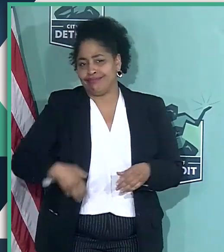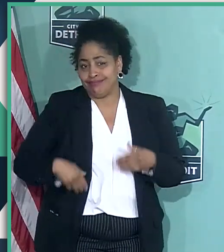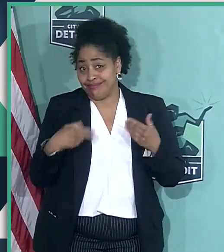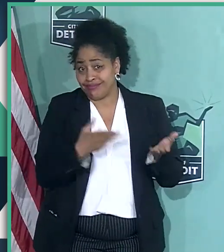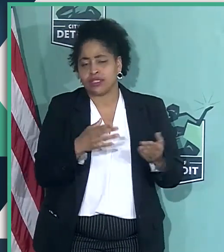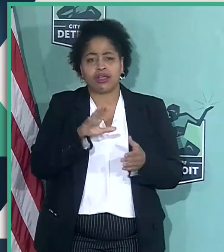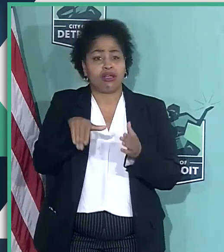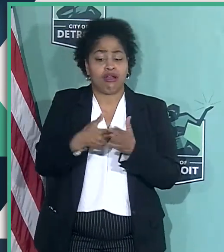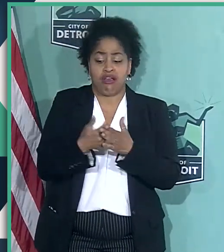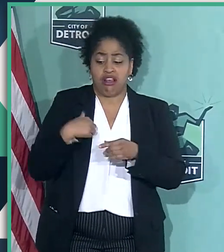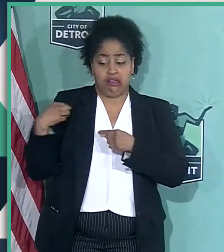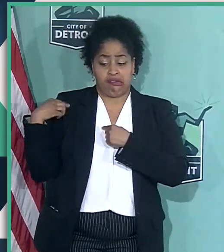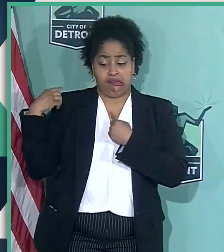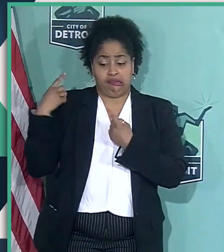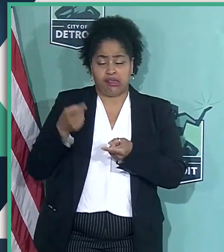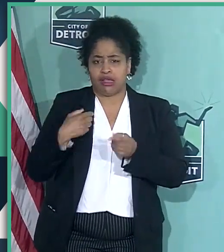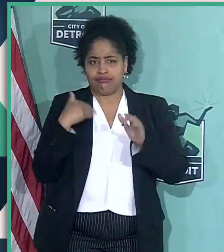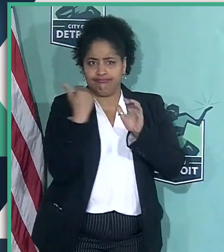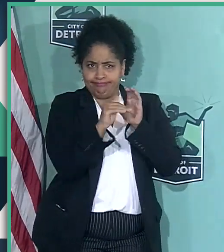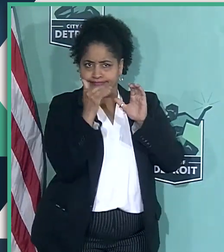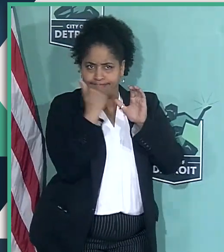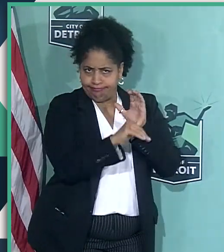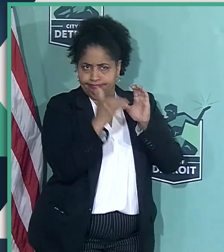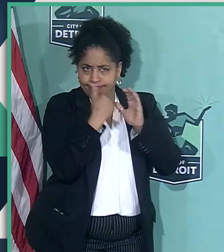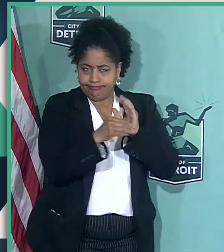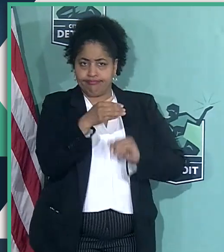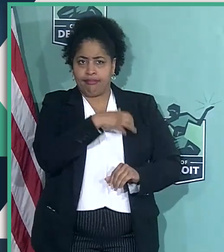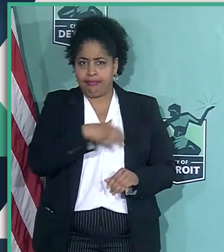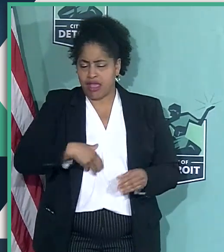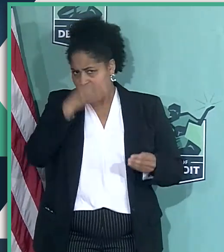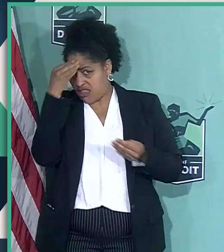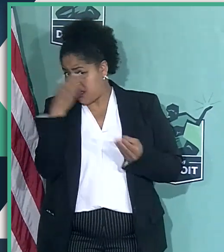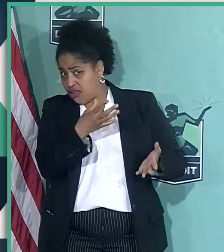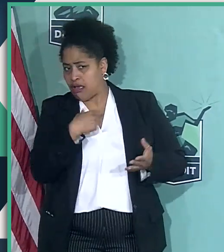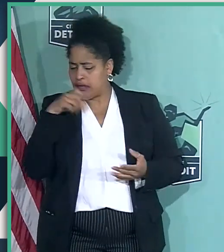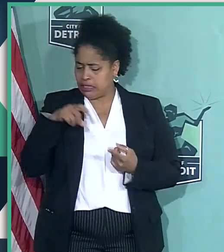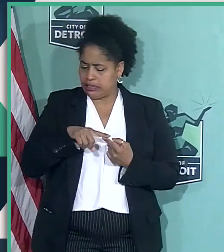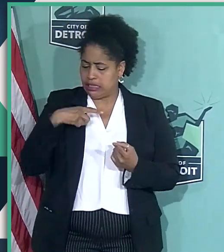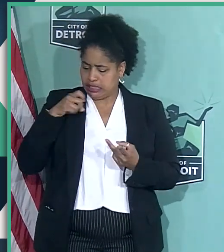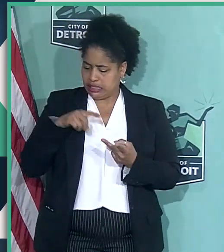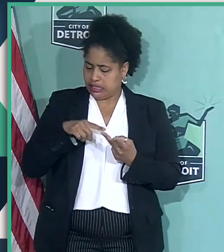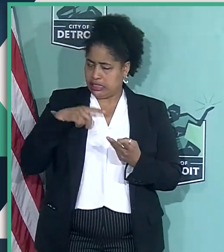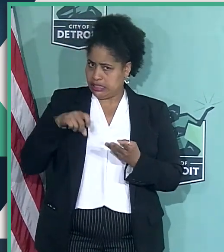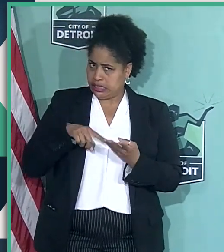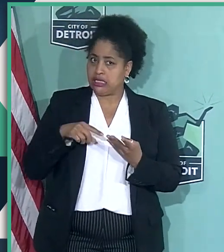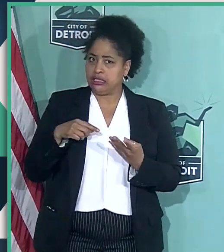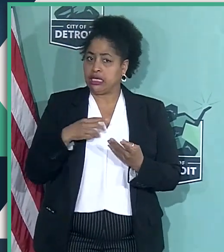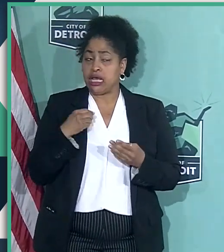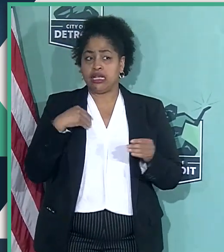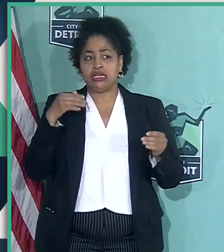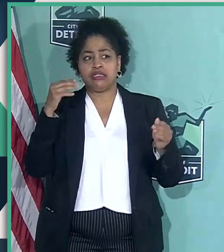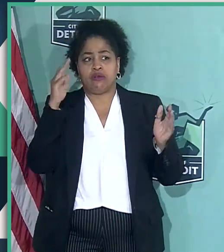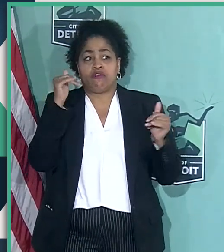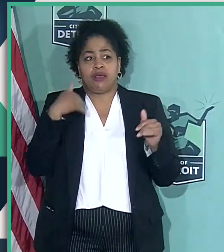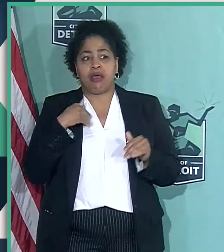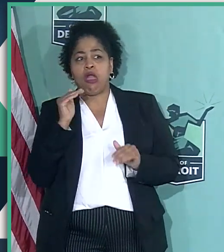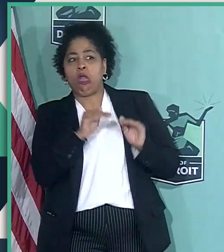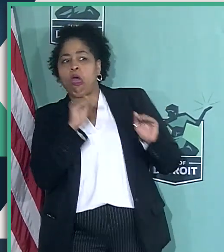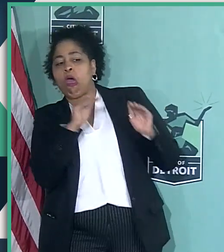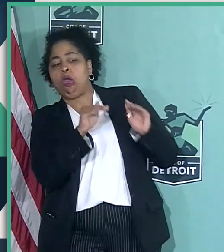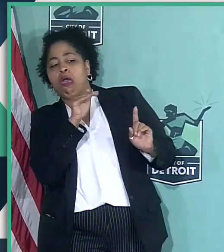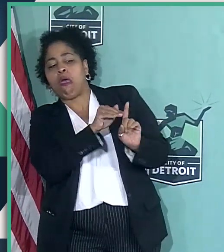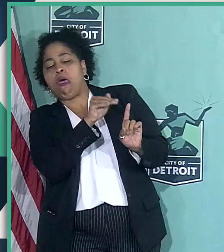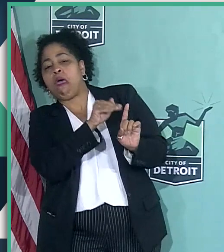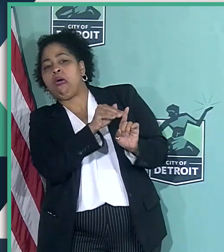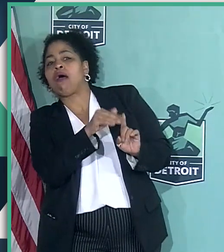I've done all along, I've emailed the mayor and made them aware of what I needed to do, and hopefully some of my prodding and pushing will lead